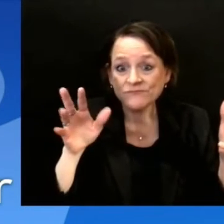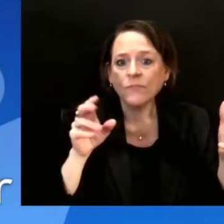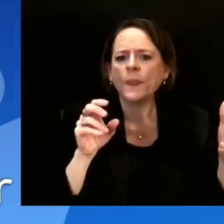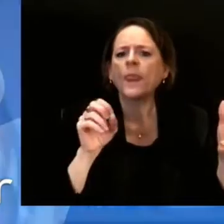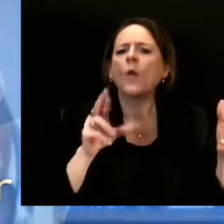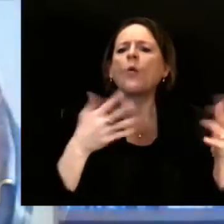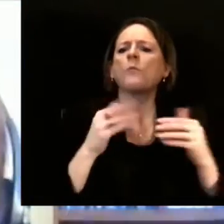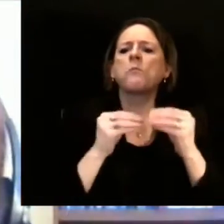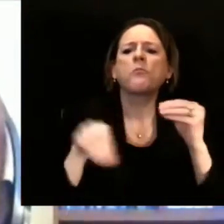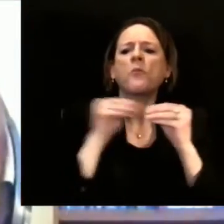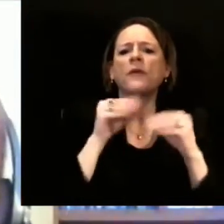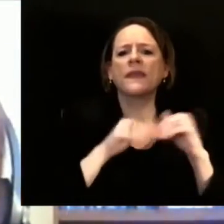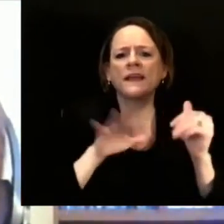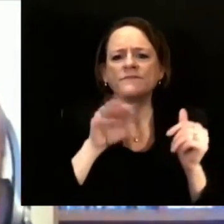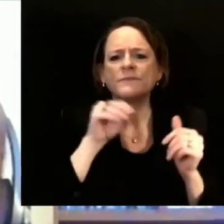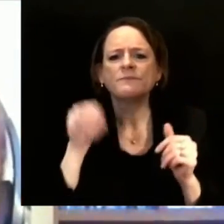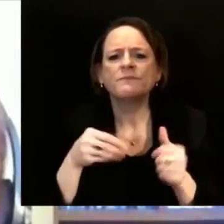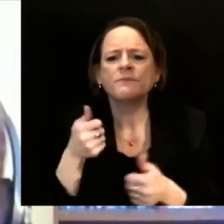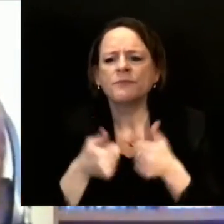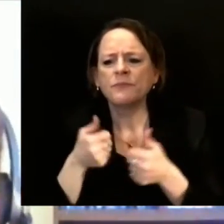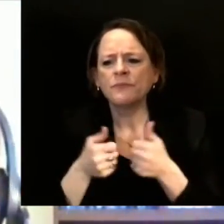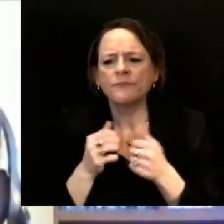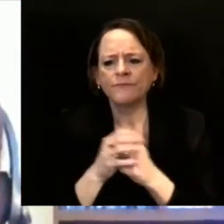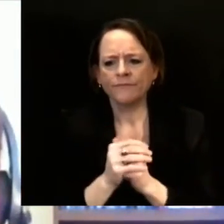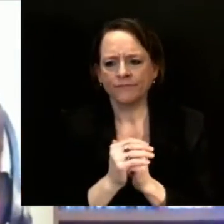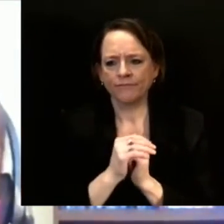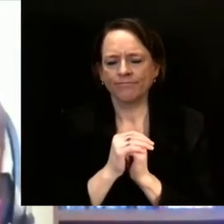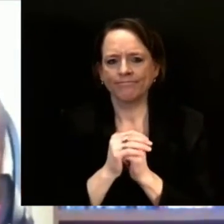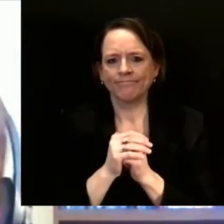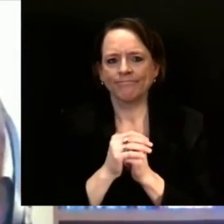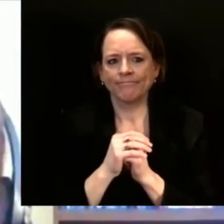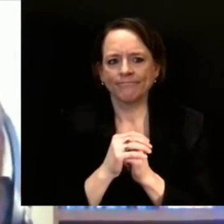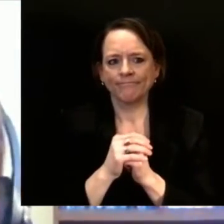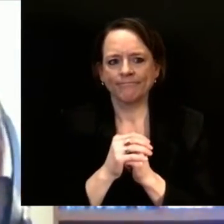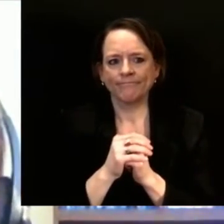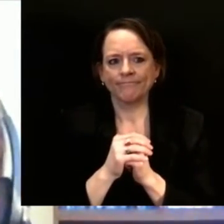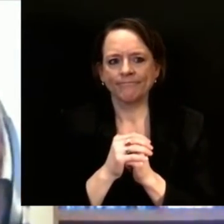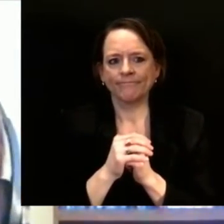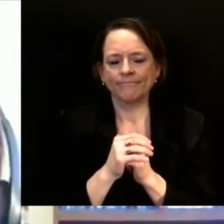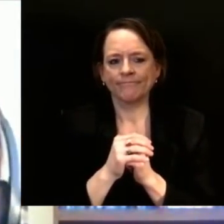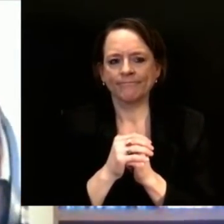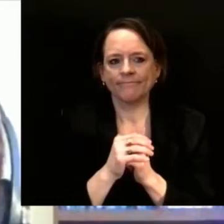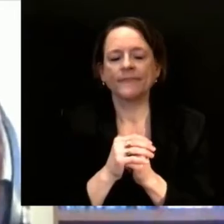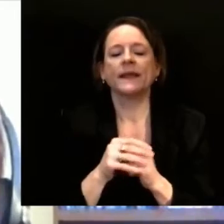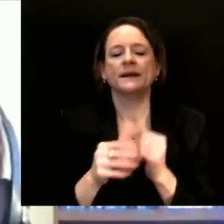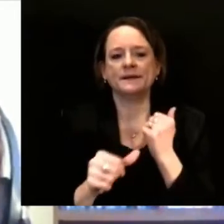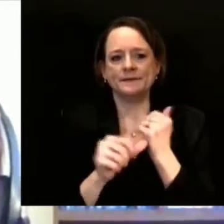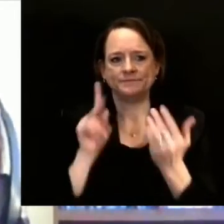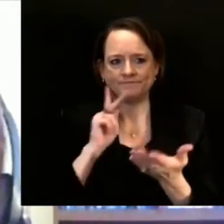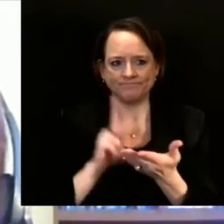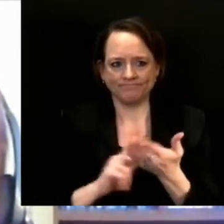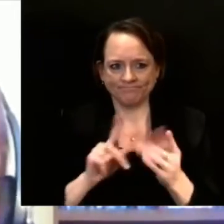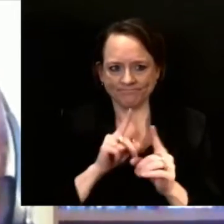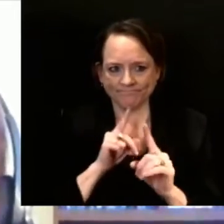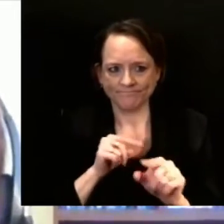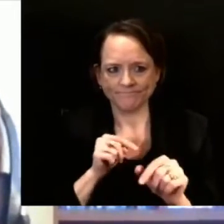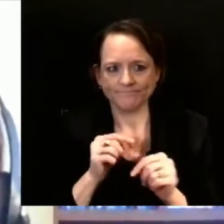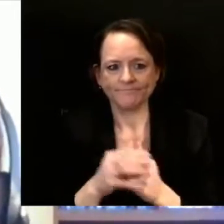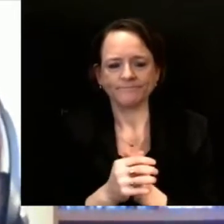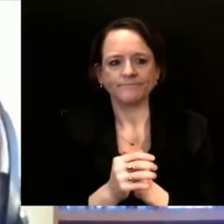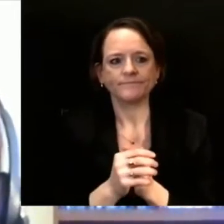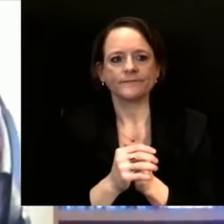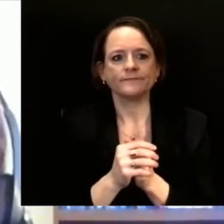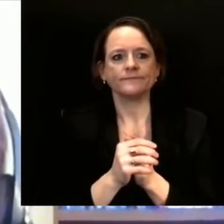It's hard to know exactly when we are there. So these are gross estimates and when we made the decision to open up